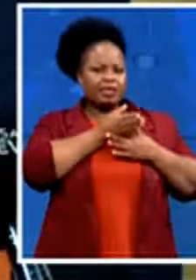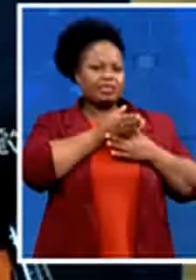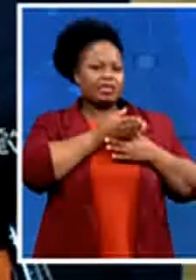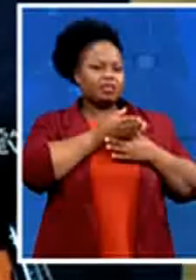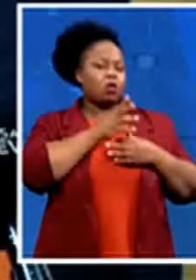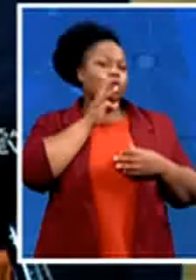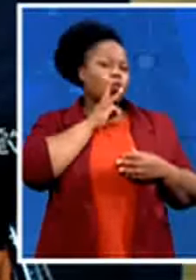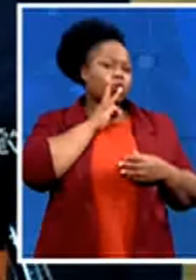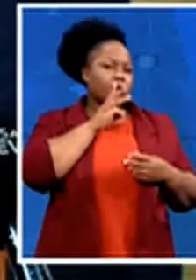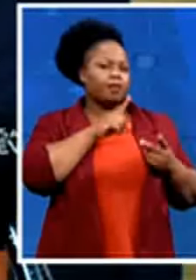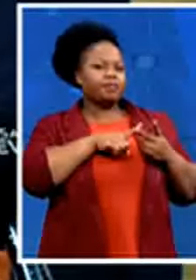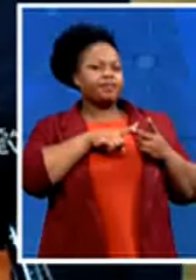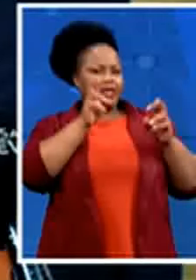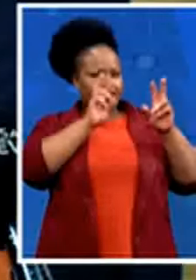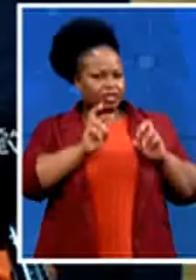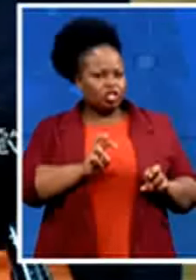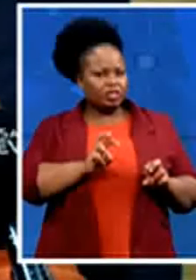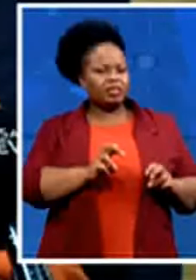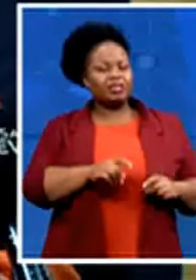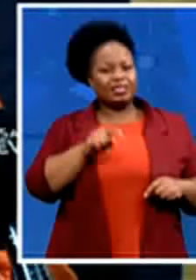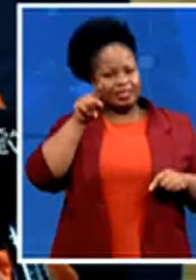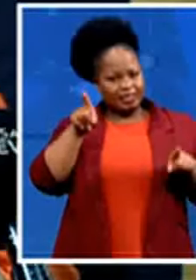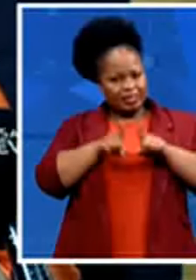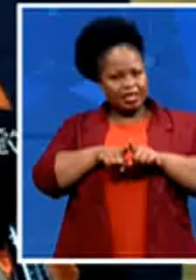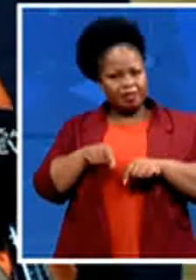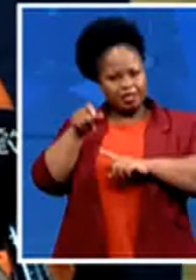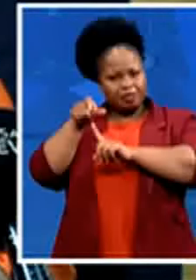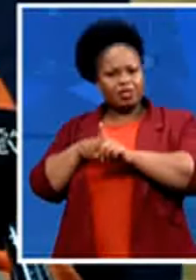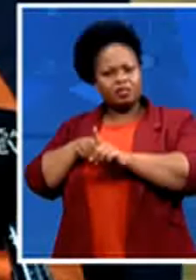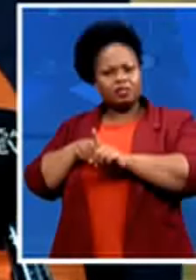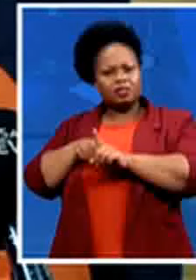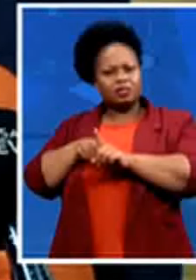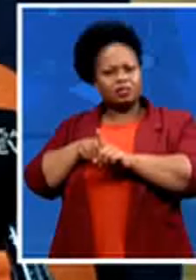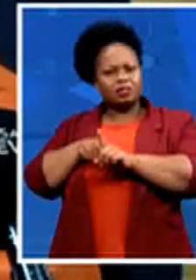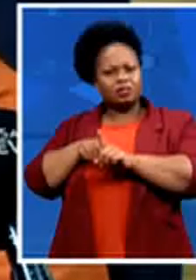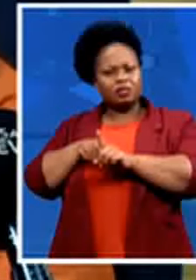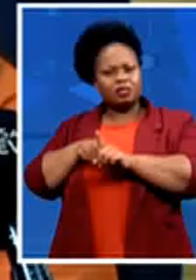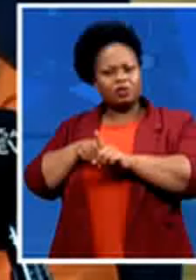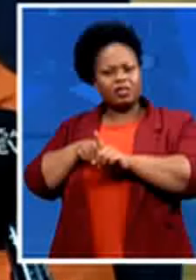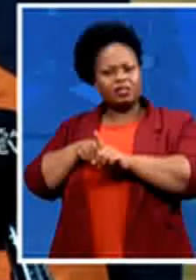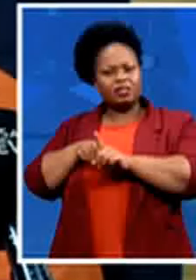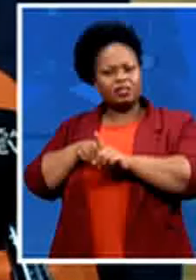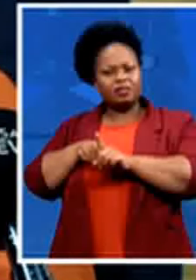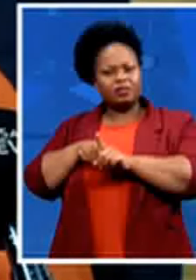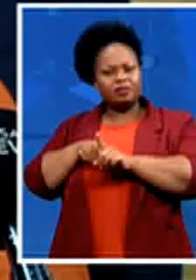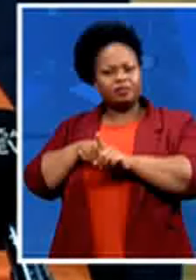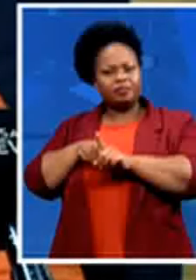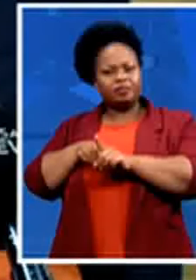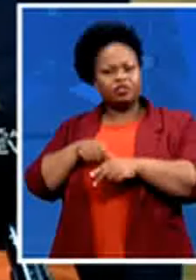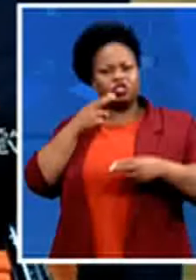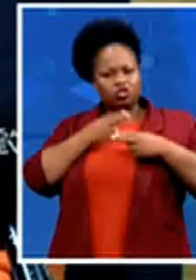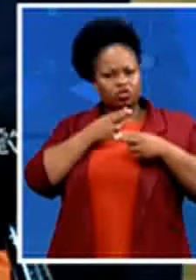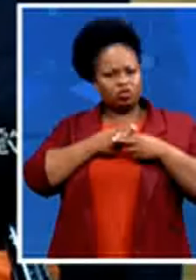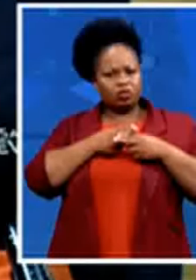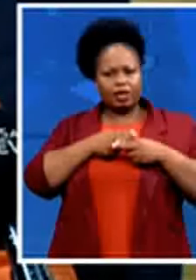also give the person the title deed to that plot because if people have title to their land they